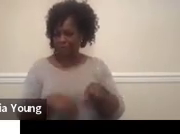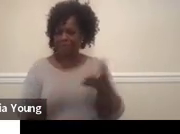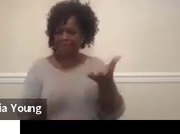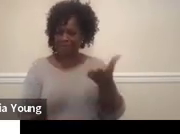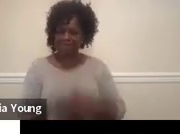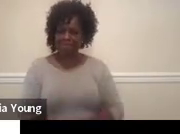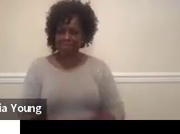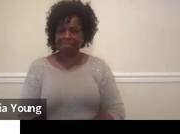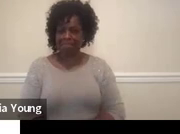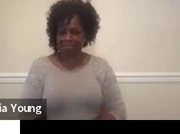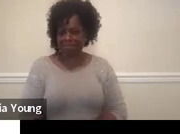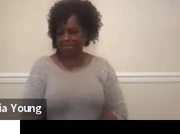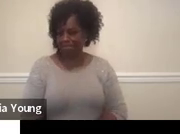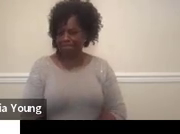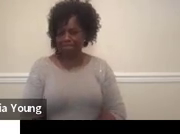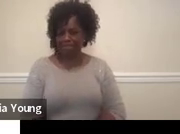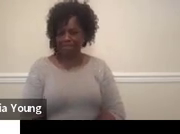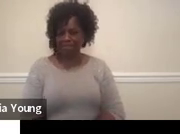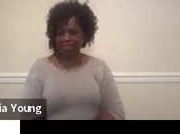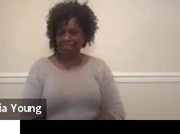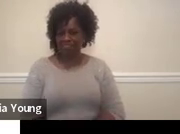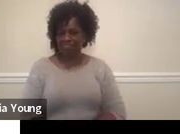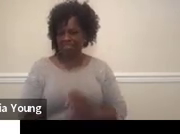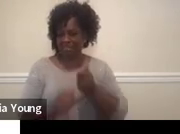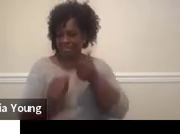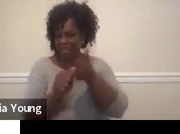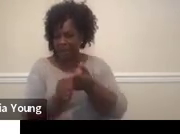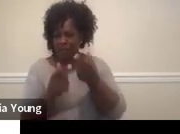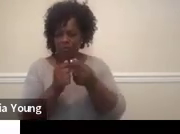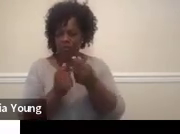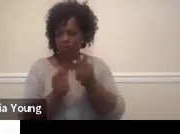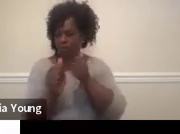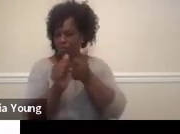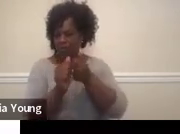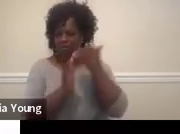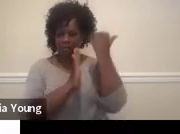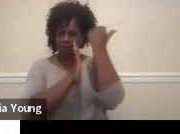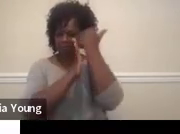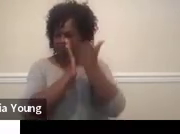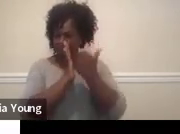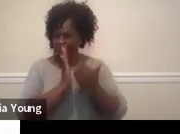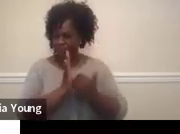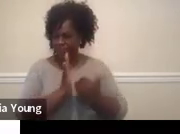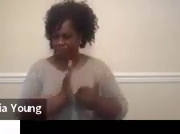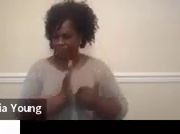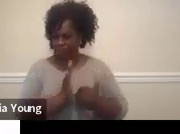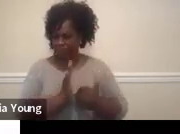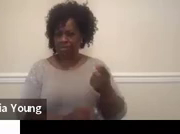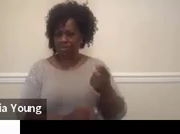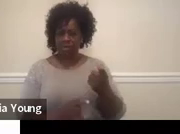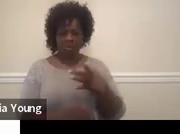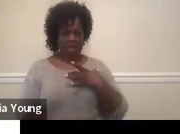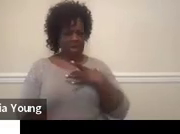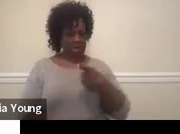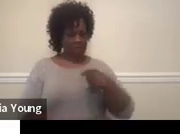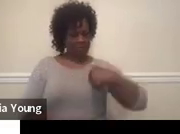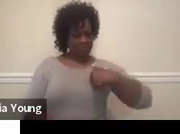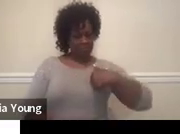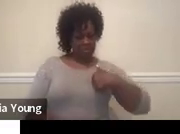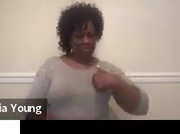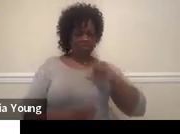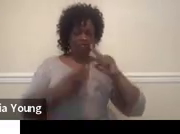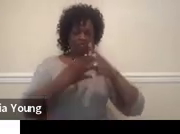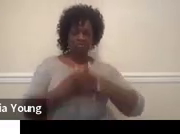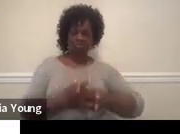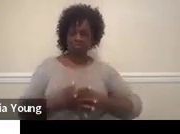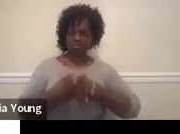And this is the table of contents. So you can see that what I really, really like about this is that it starts